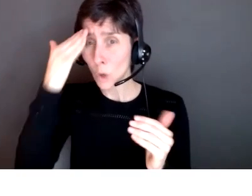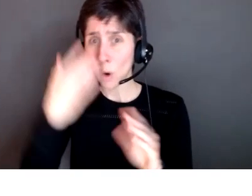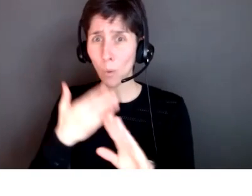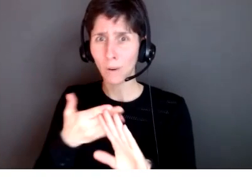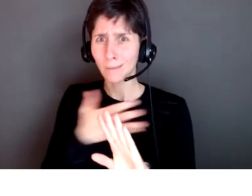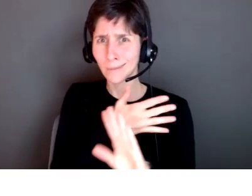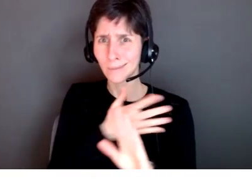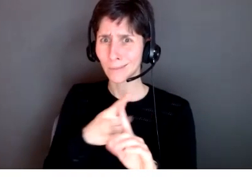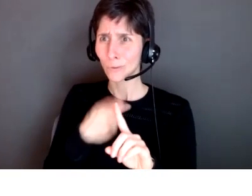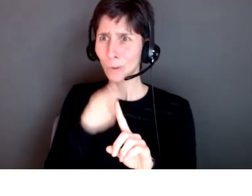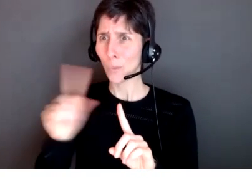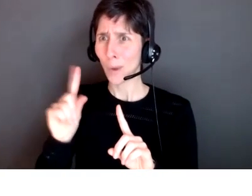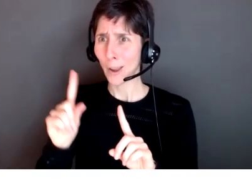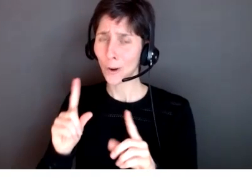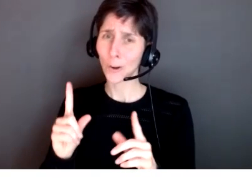in the group